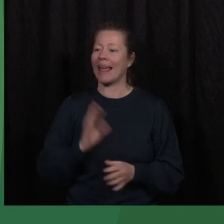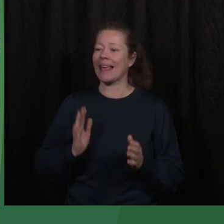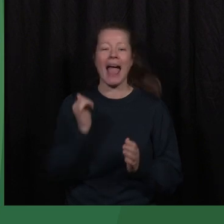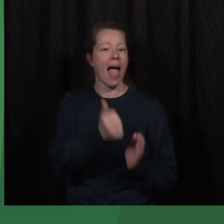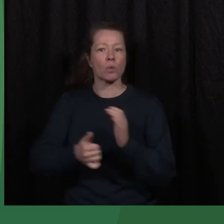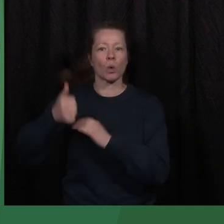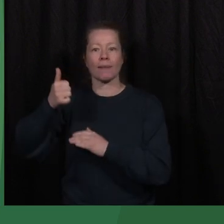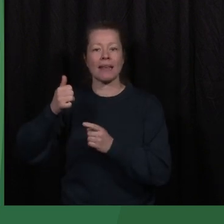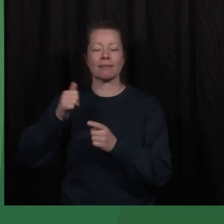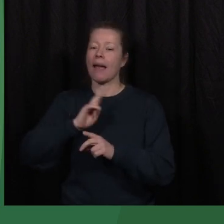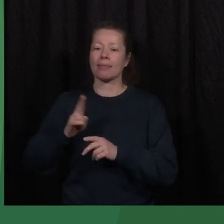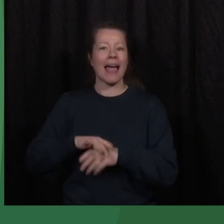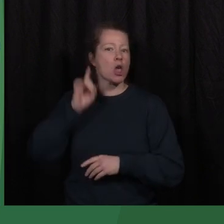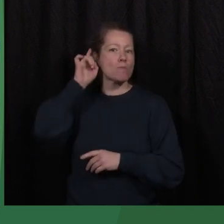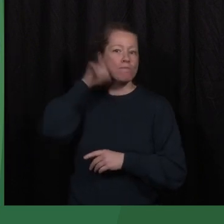it's hypocrisy.